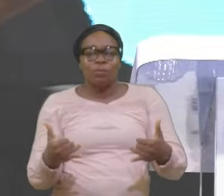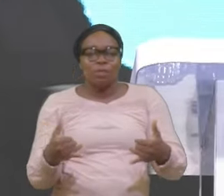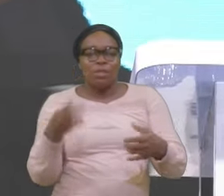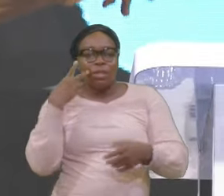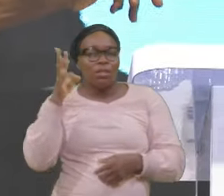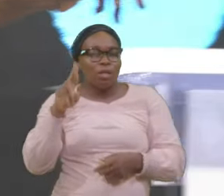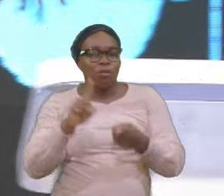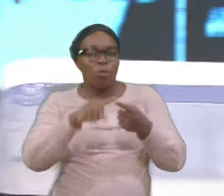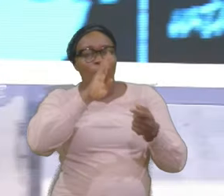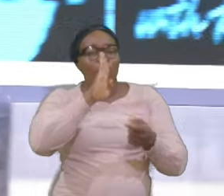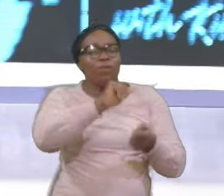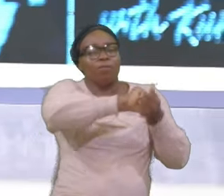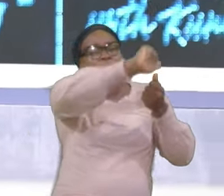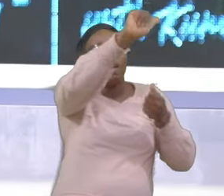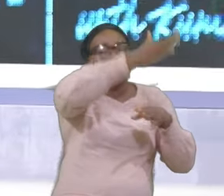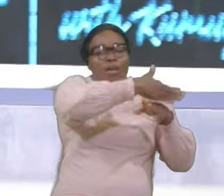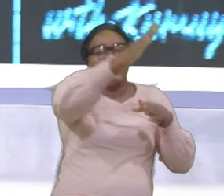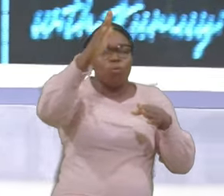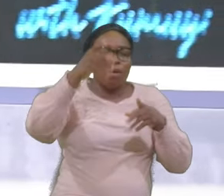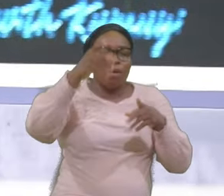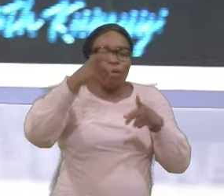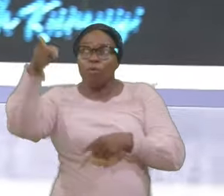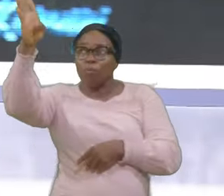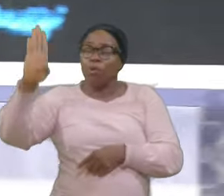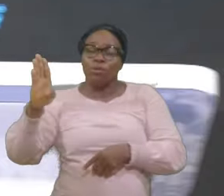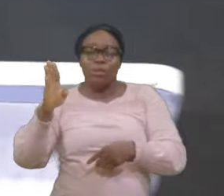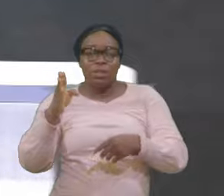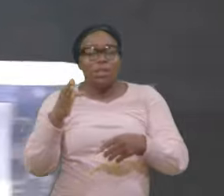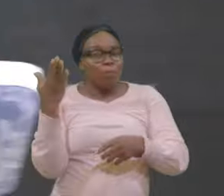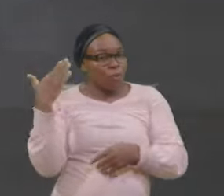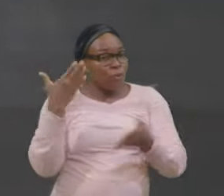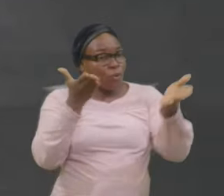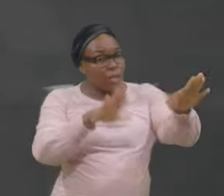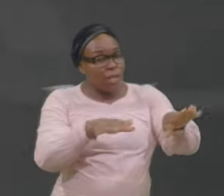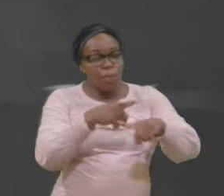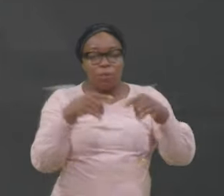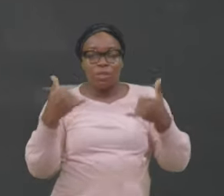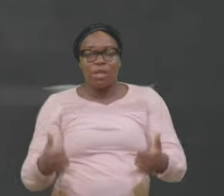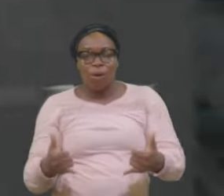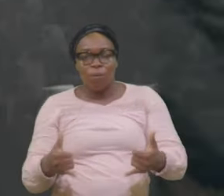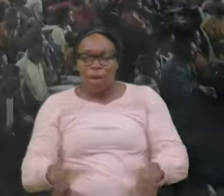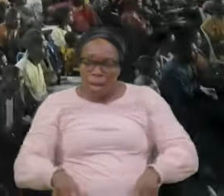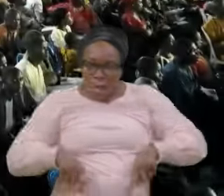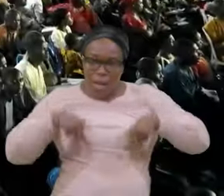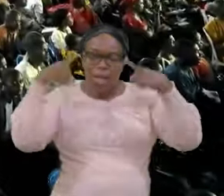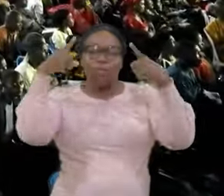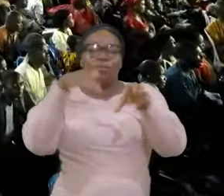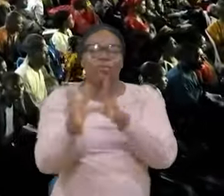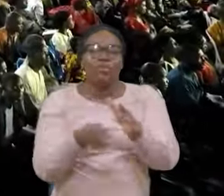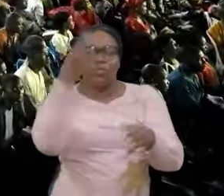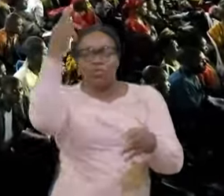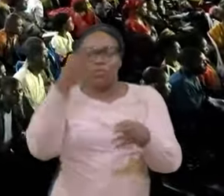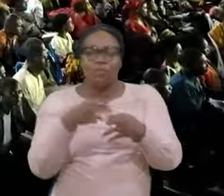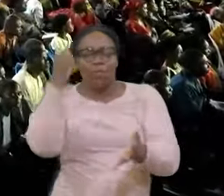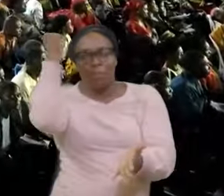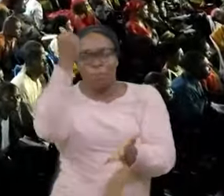You are dead You'll come alive You are lost But you'll be found It